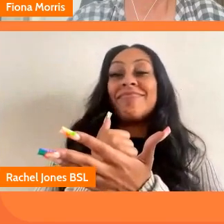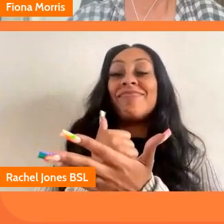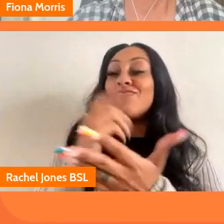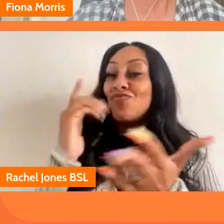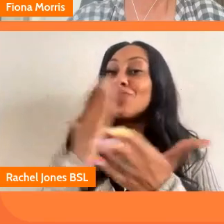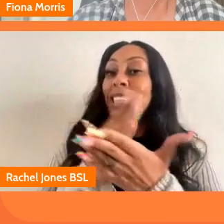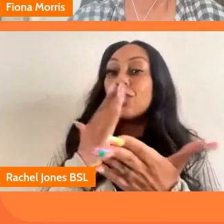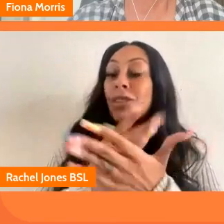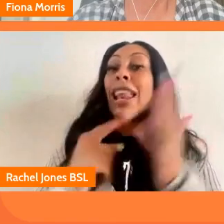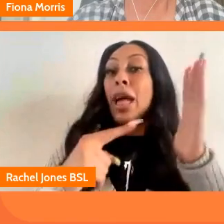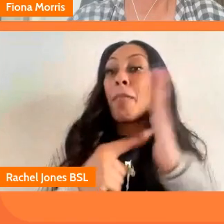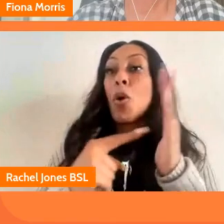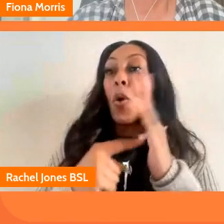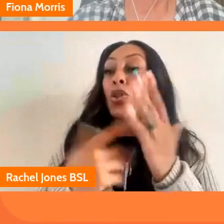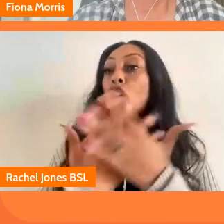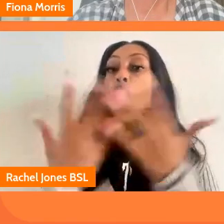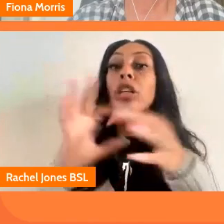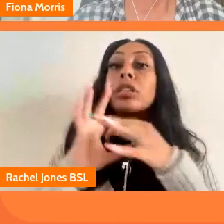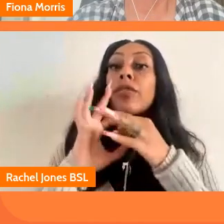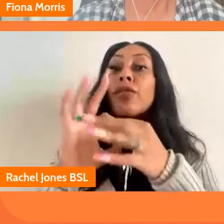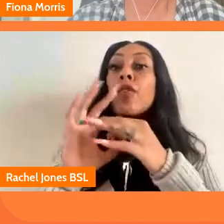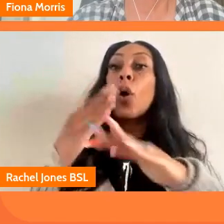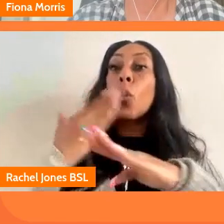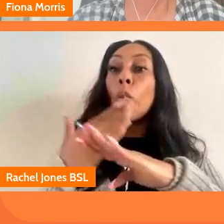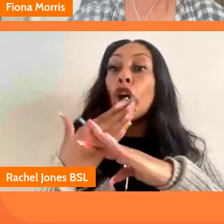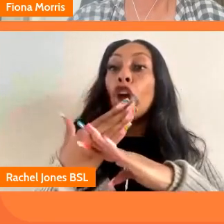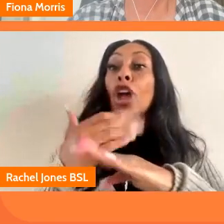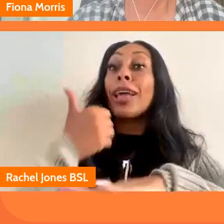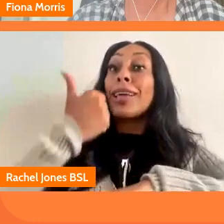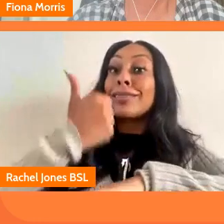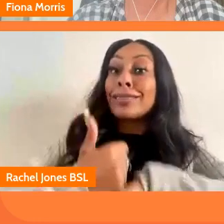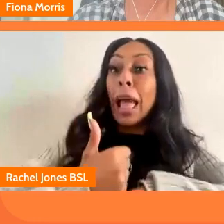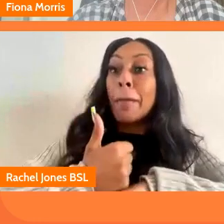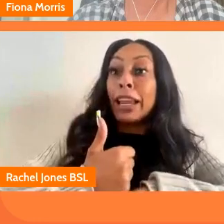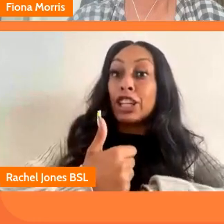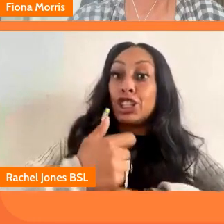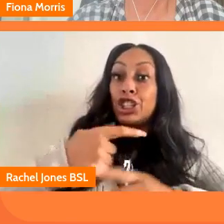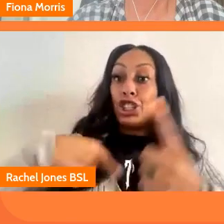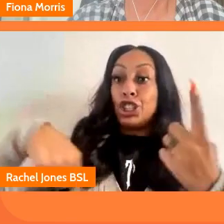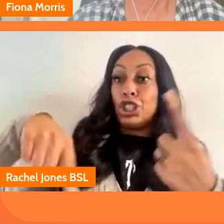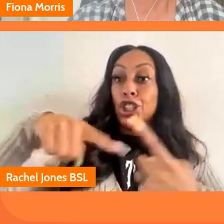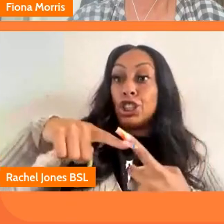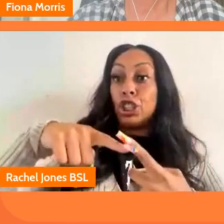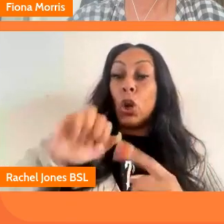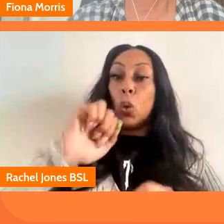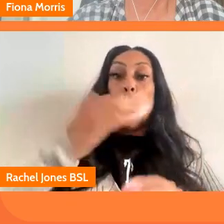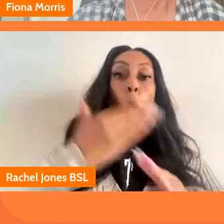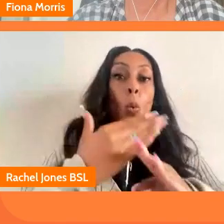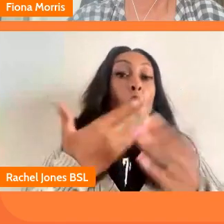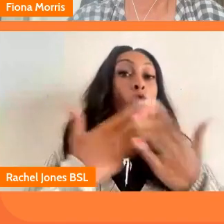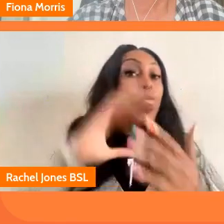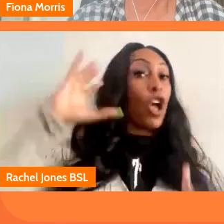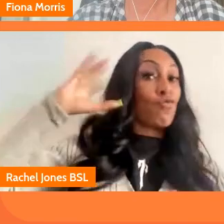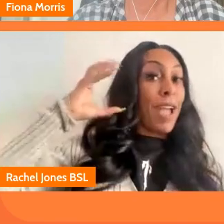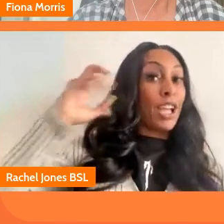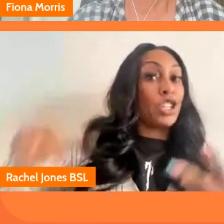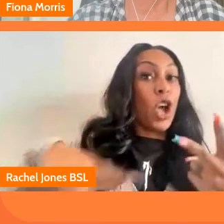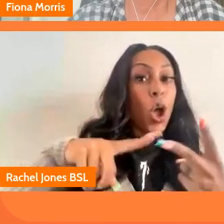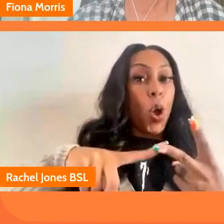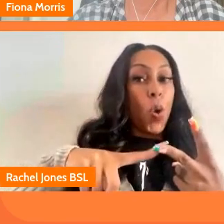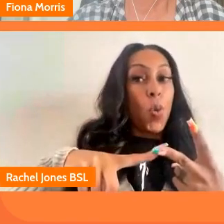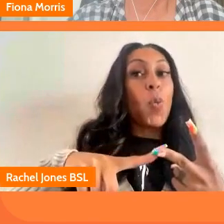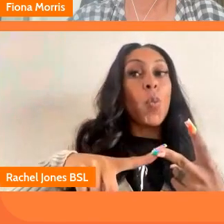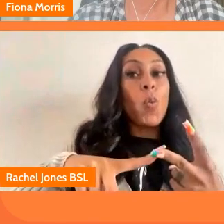did a lot of work with people just establishing that if someone hears for example here's your work on the radio and here's your name at the end of the piece